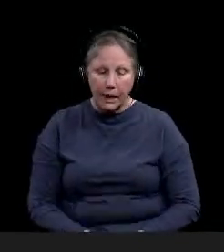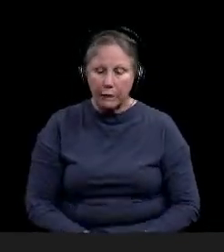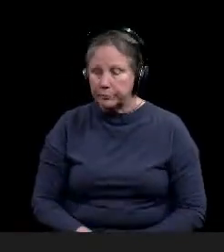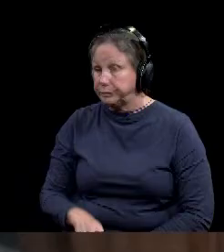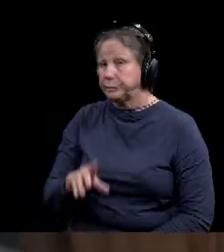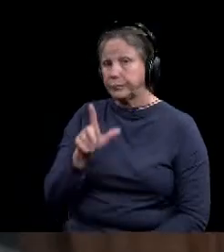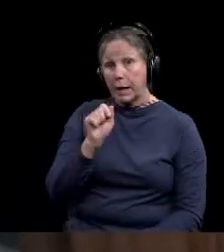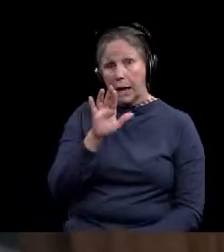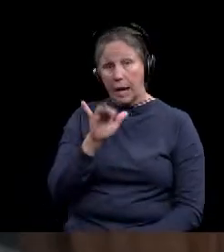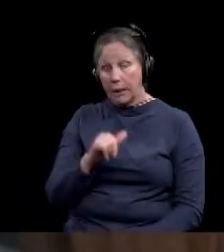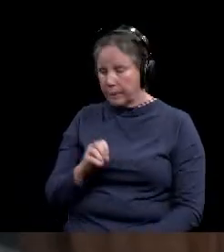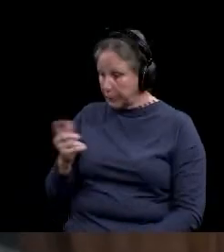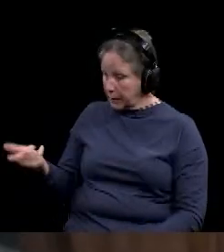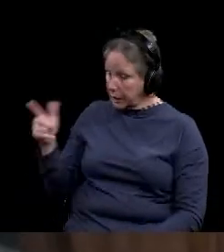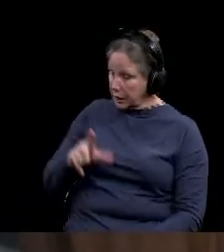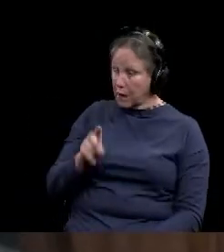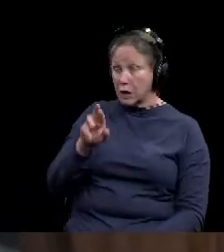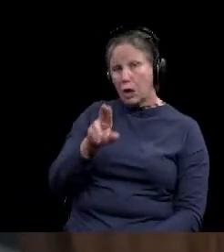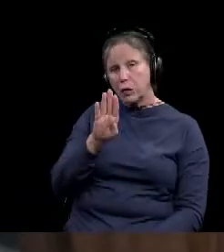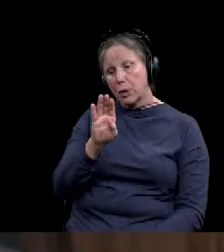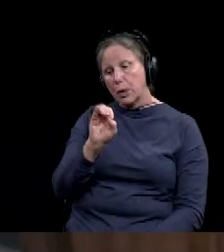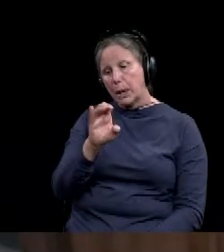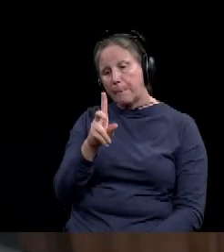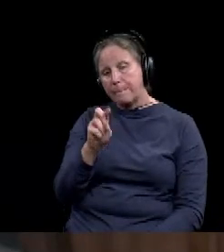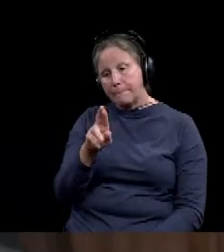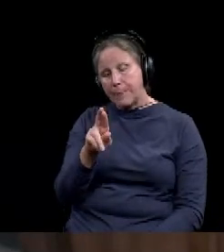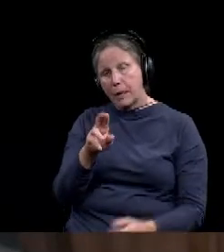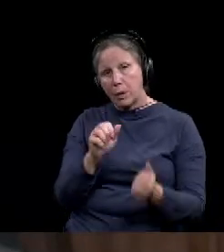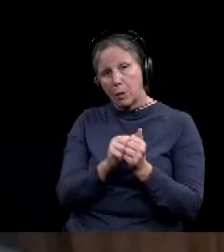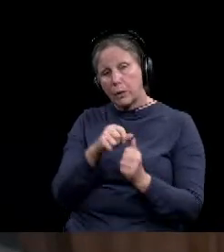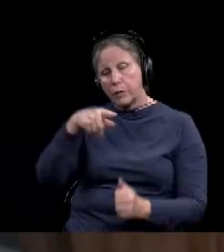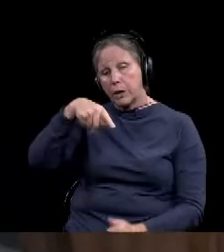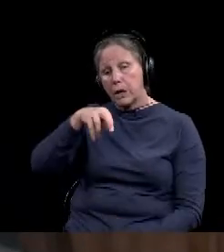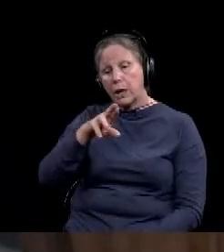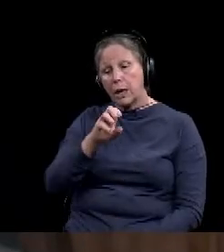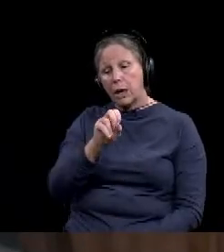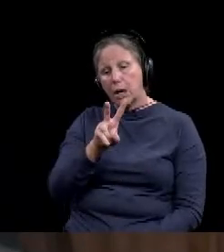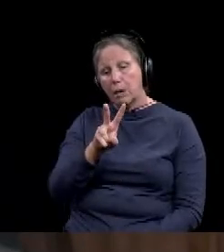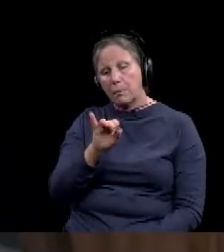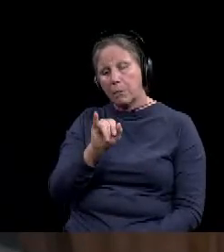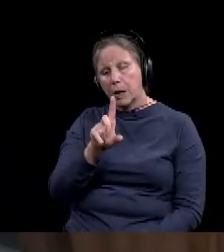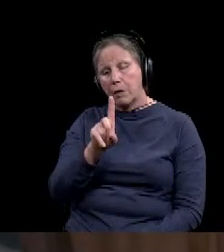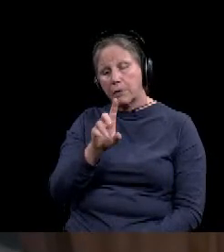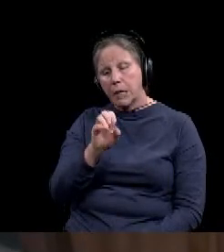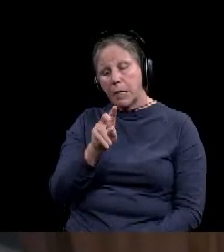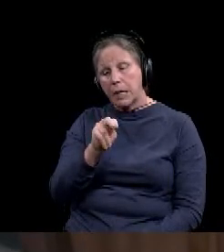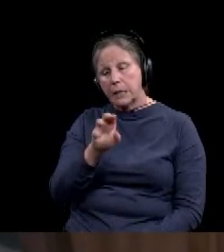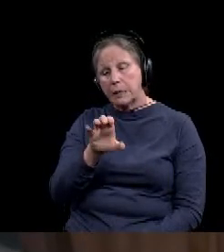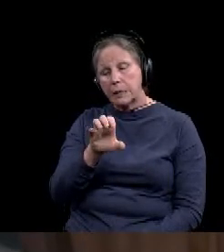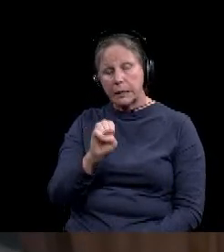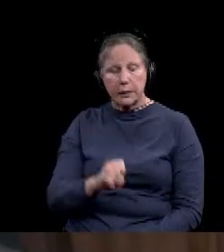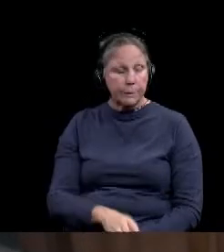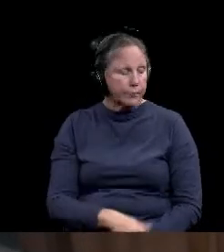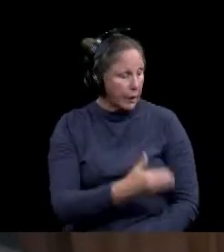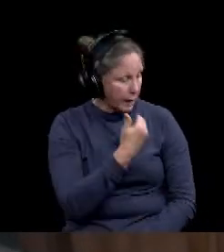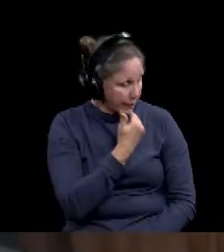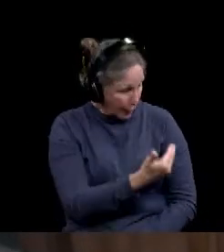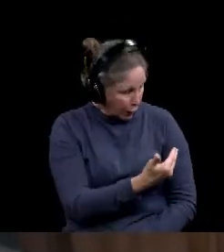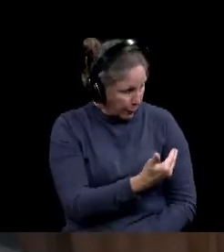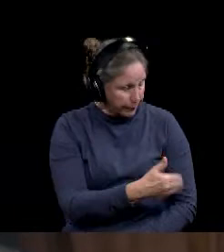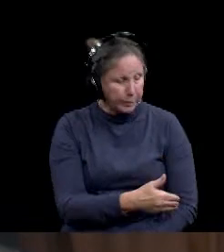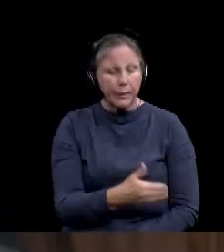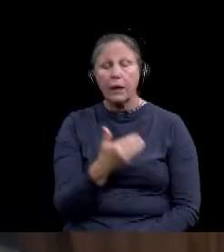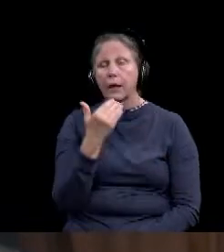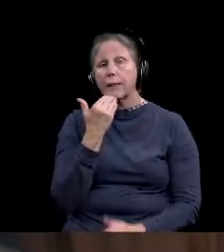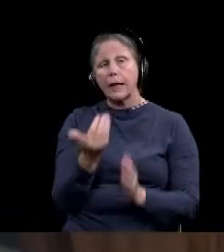Okay, let's go to Dr. Brian Becker with Ascension Providence. Thank you, sir. And thank you